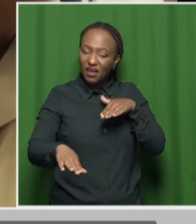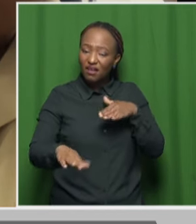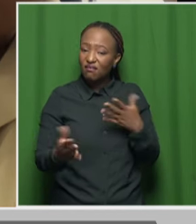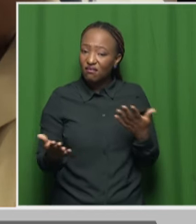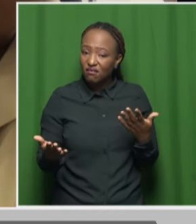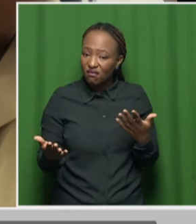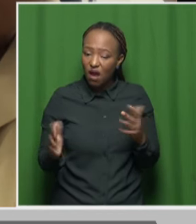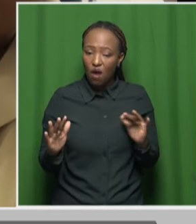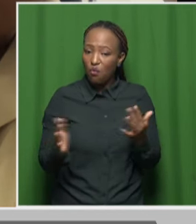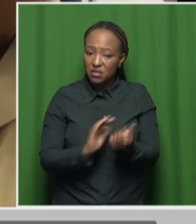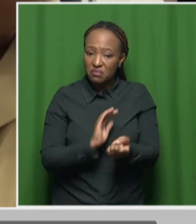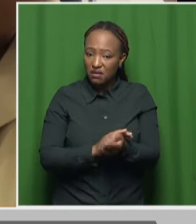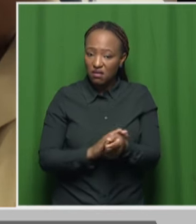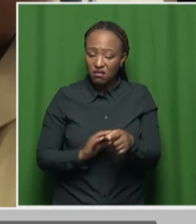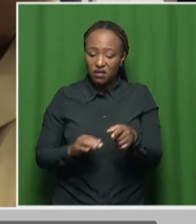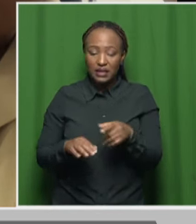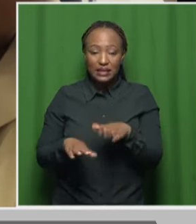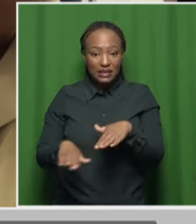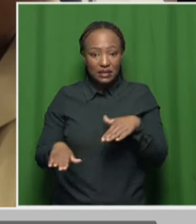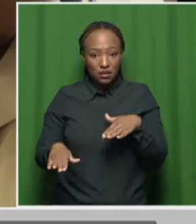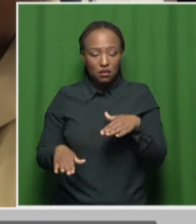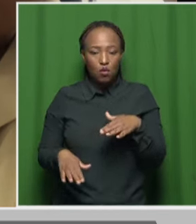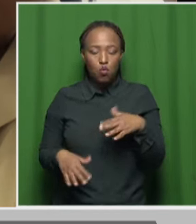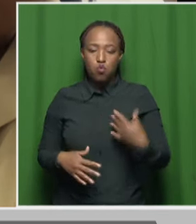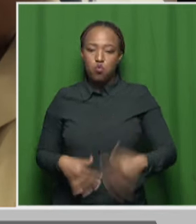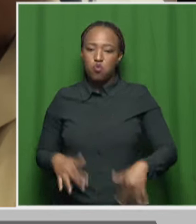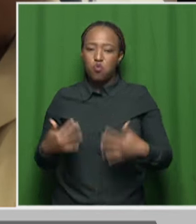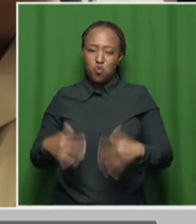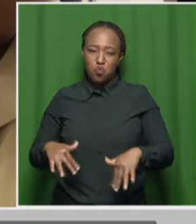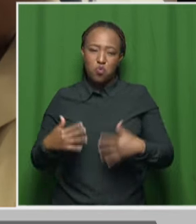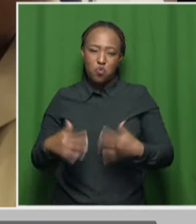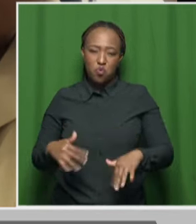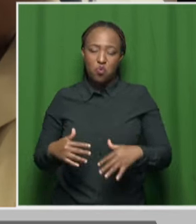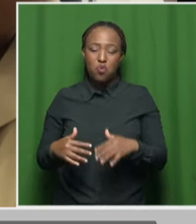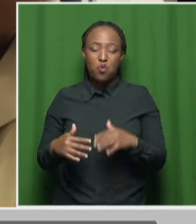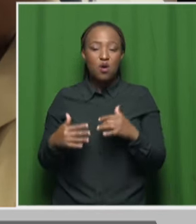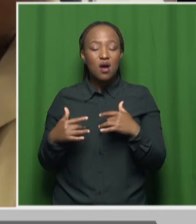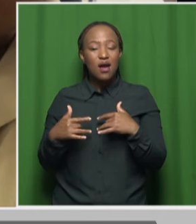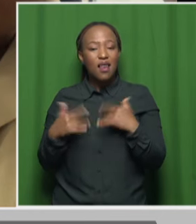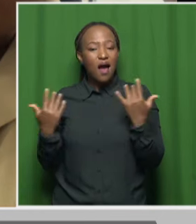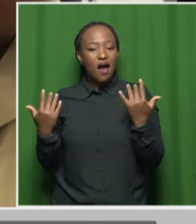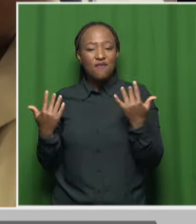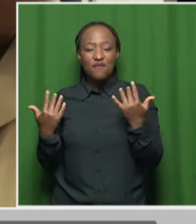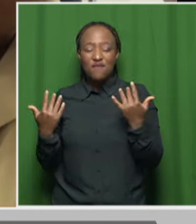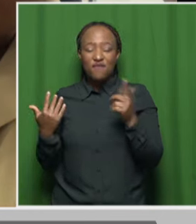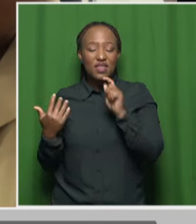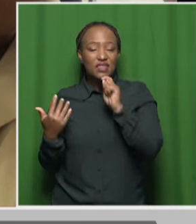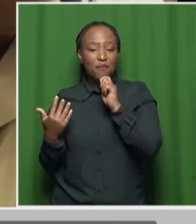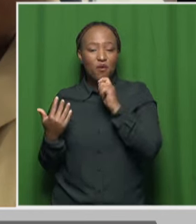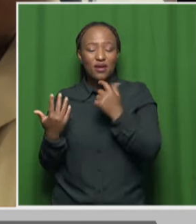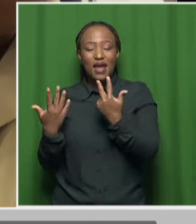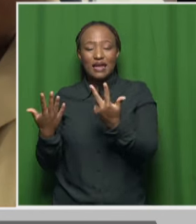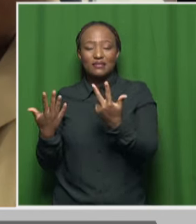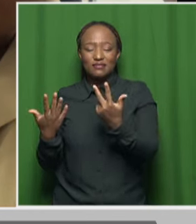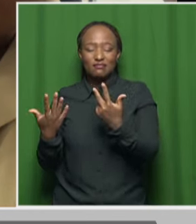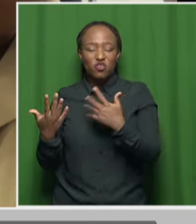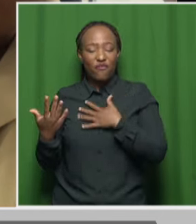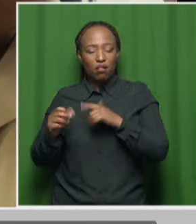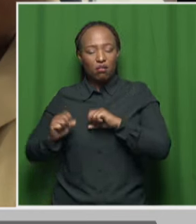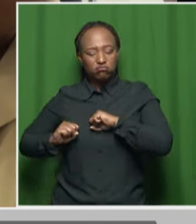of the accident? Oh, it is so sad. And losing eight lines so early in the morning, it's heartbreaking.